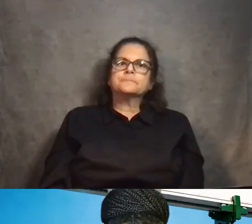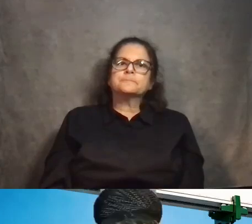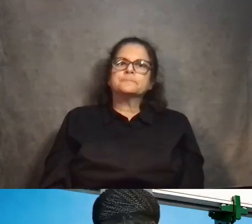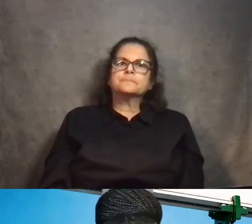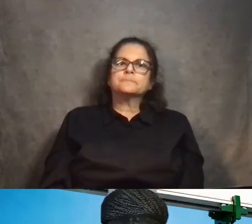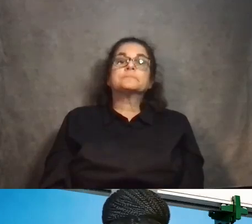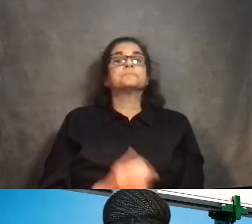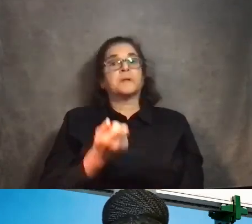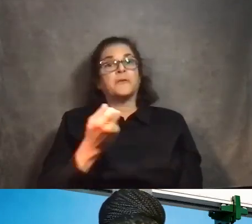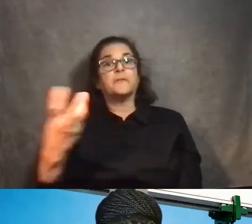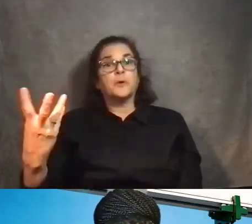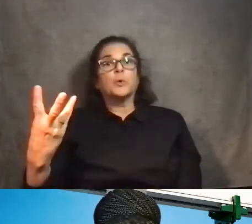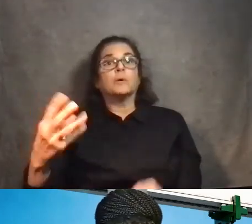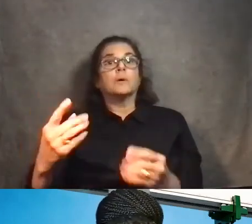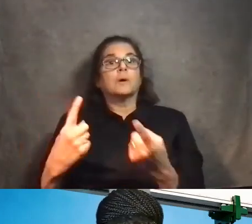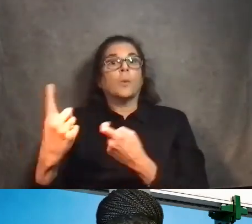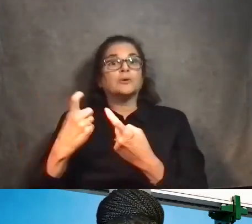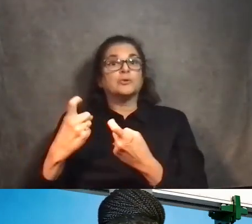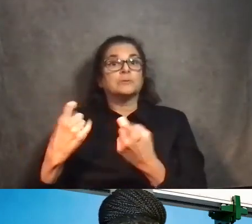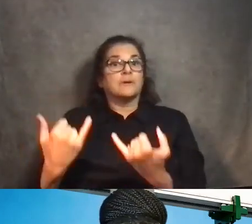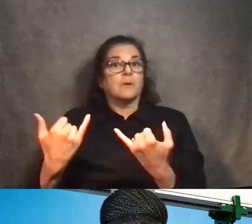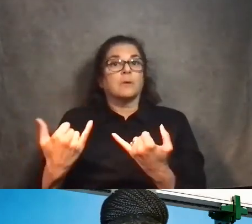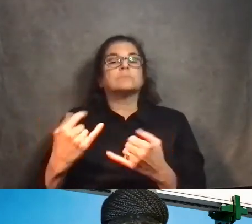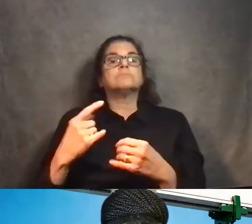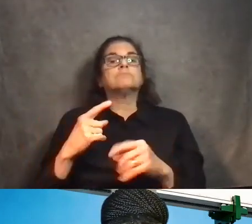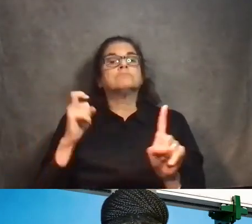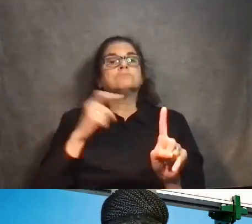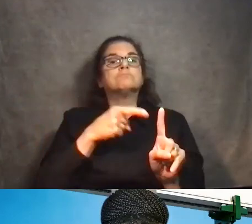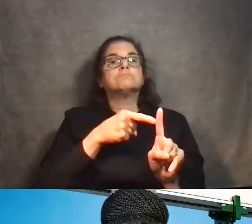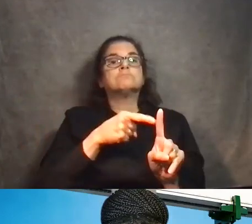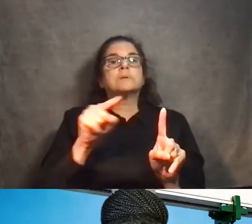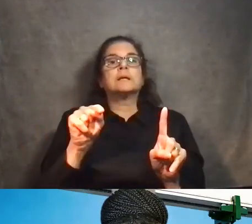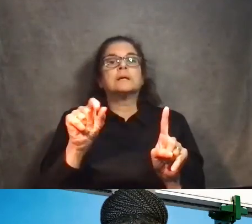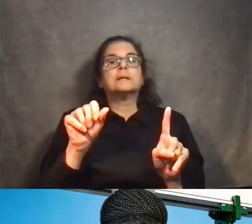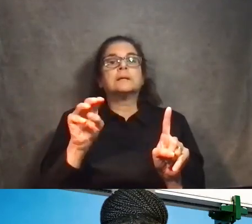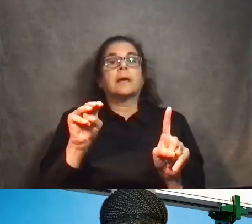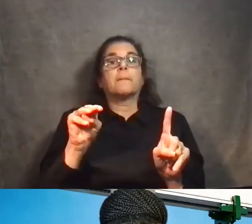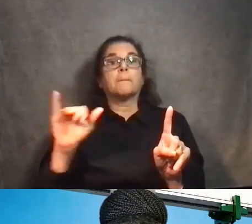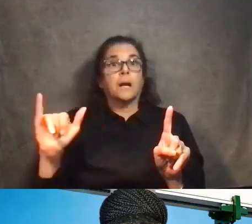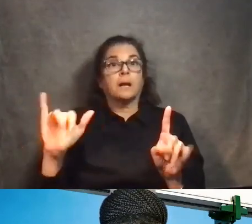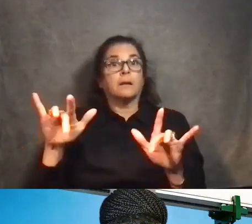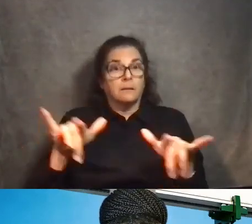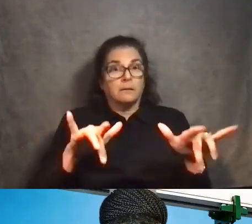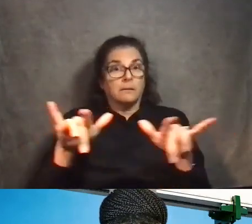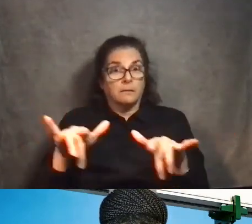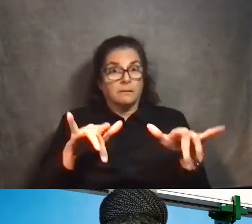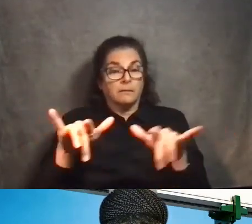We do have a few more questions coming in. This question is for Tammy. Will the recording of this meeting be available online?